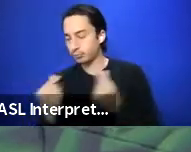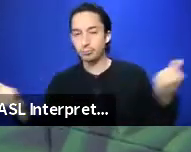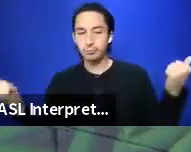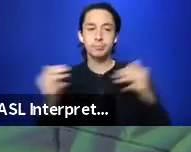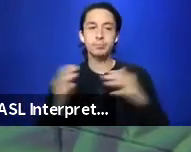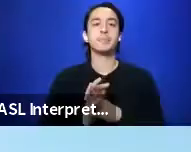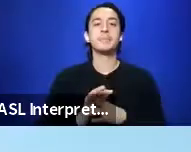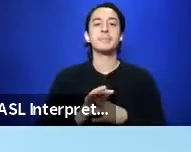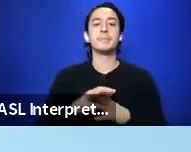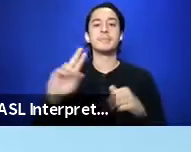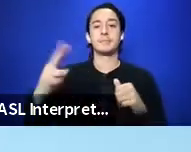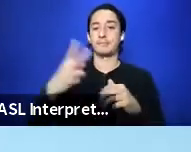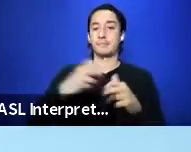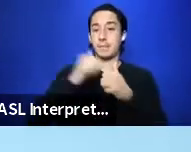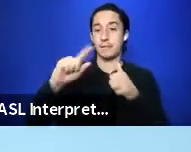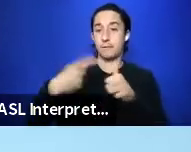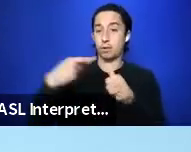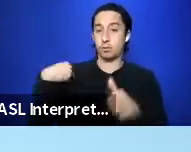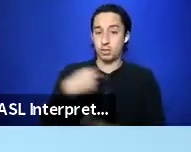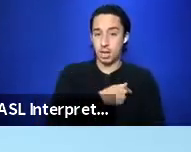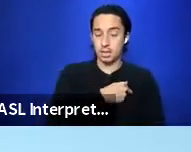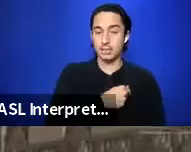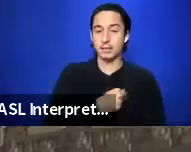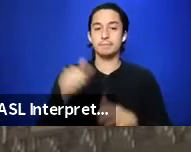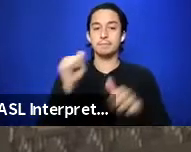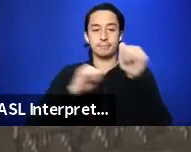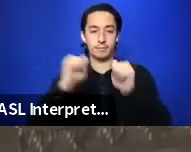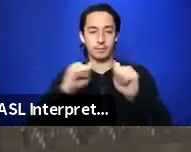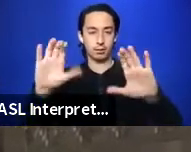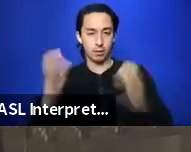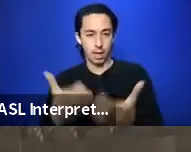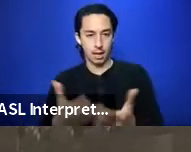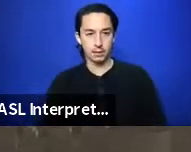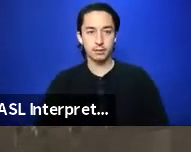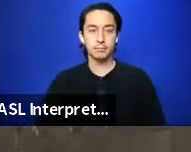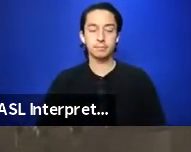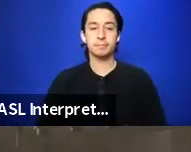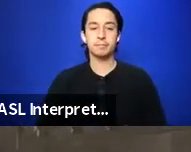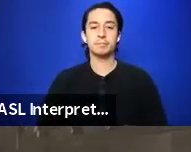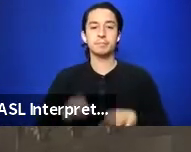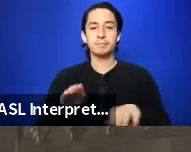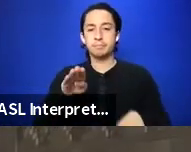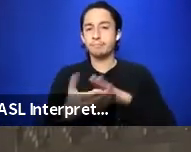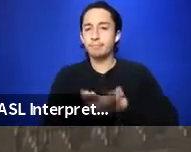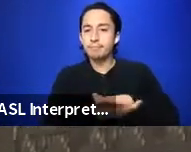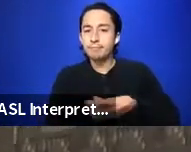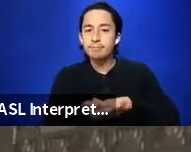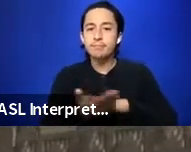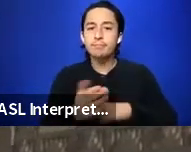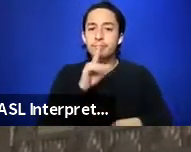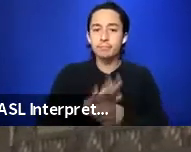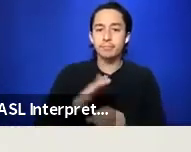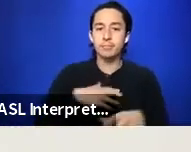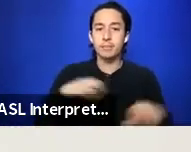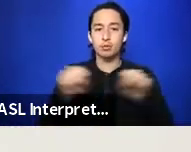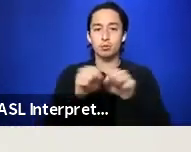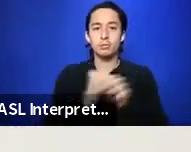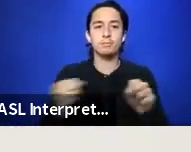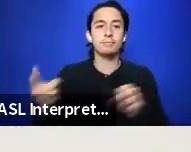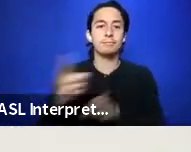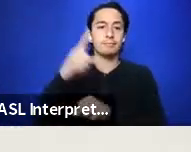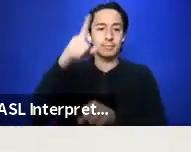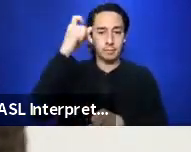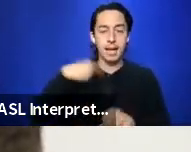first was us. The theater class. Barefoot but promised my shoes next summer. Then I can dance downstairs. I can